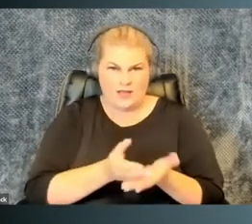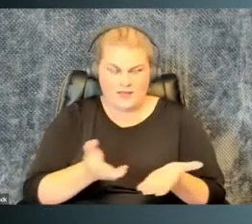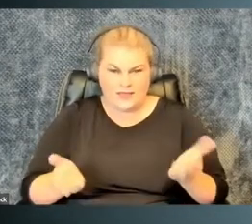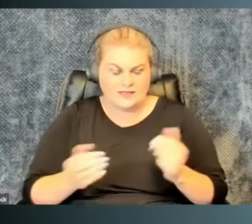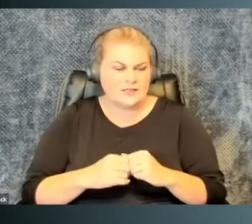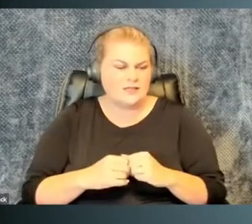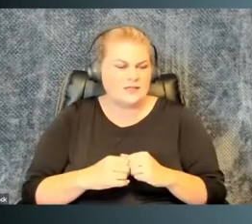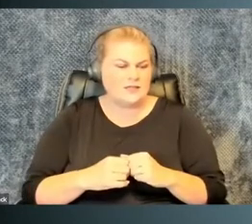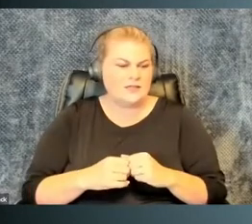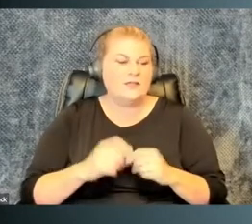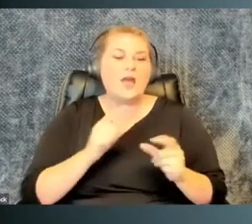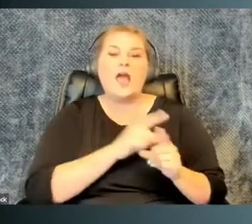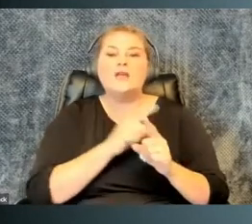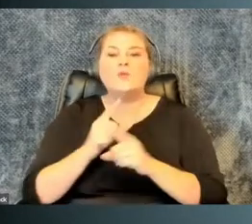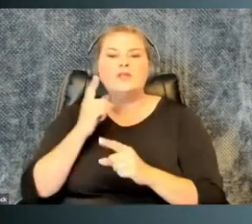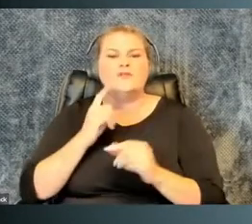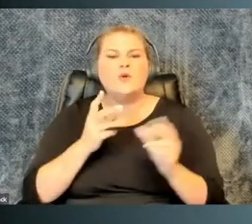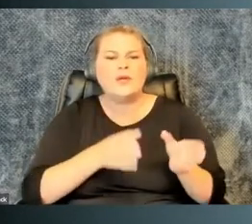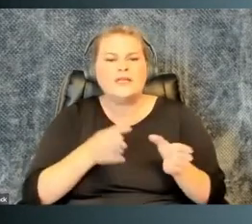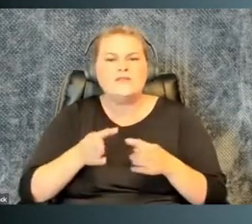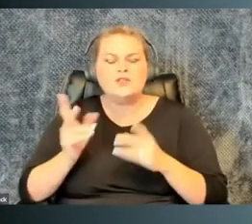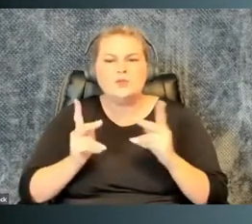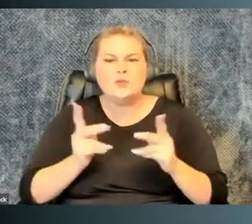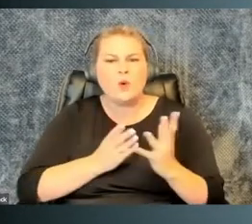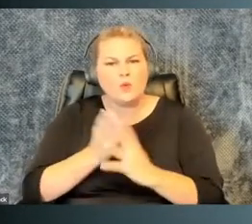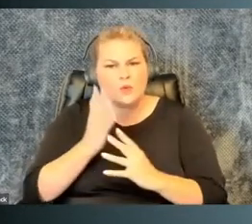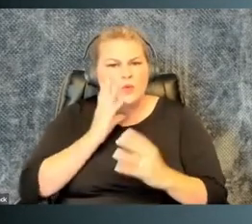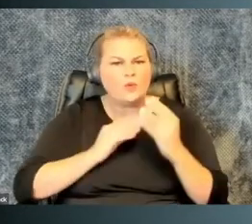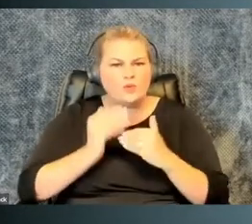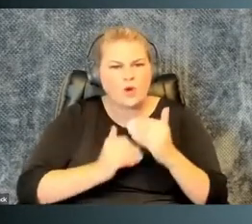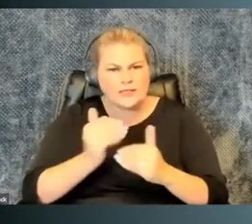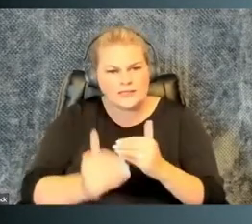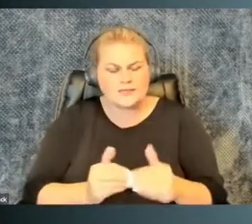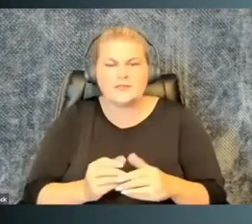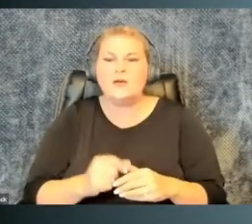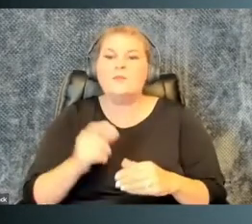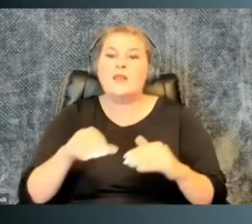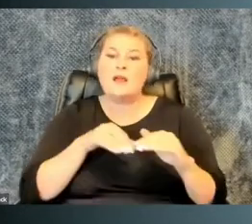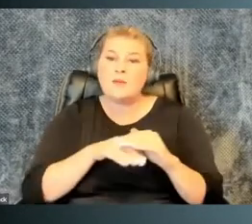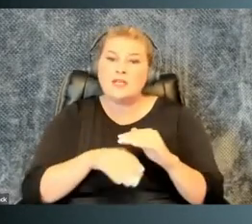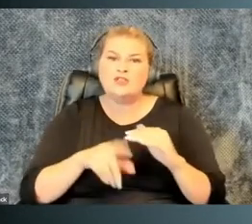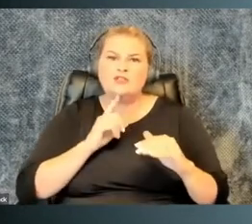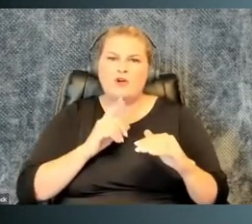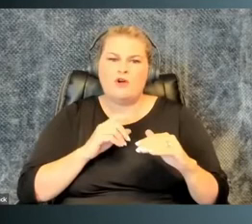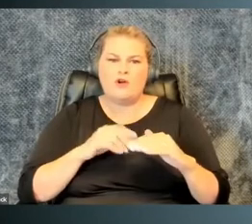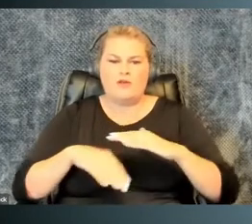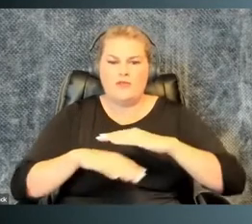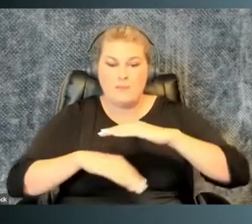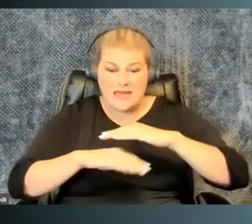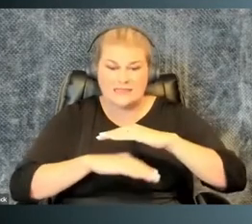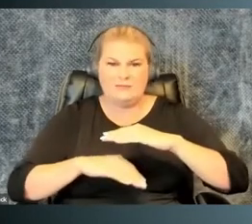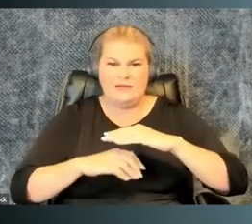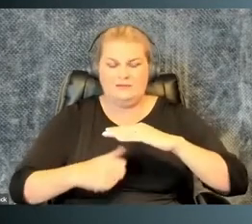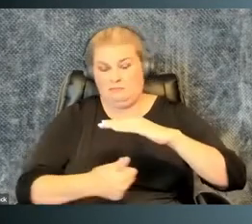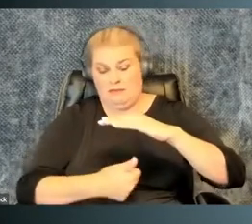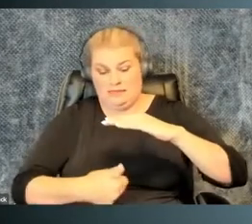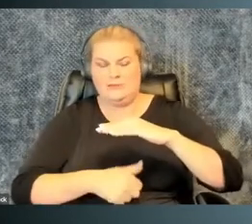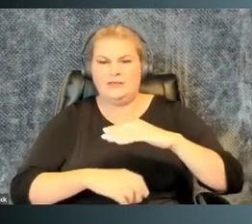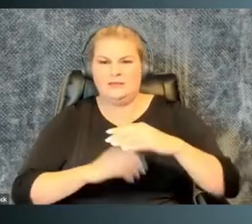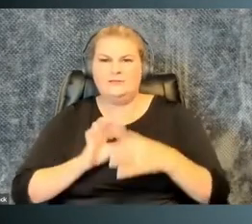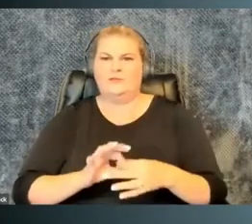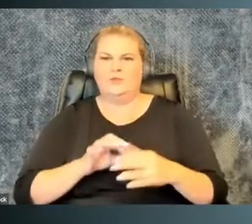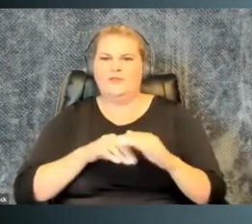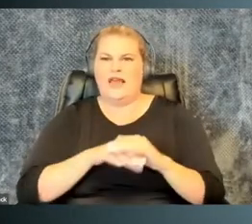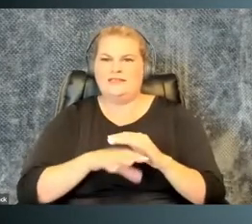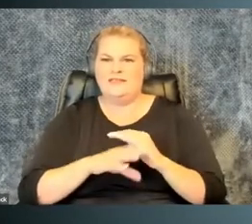stages of paperwork and things, as well as for individual people going through the process. Accommodations are also the basement in